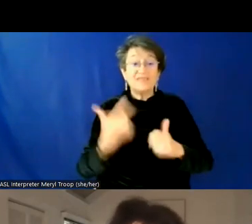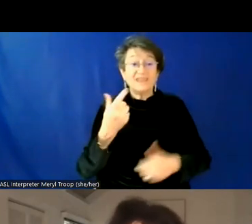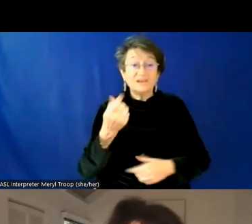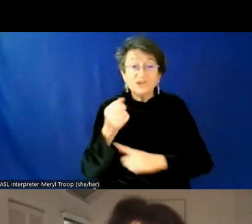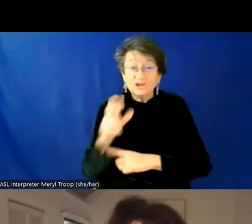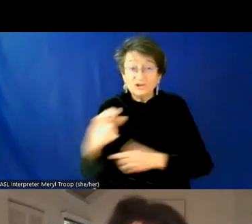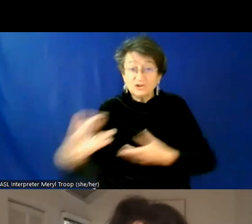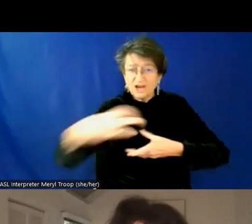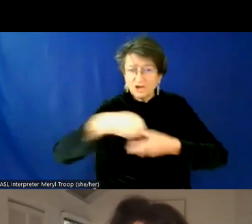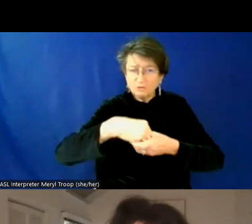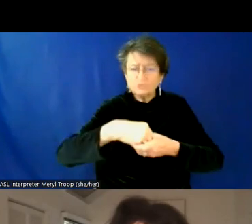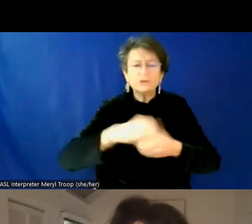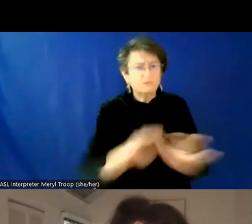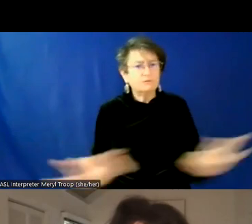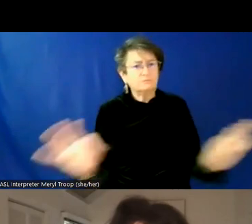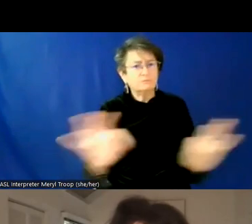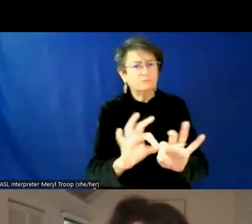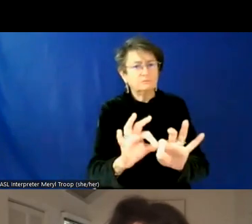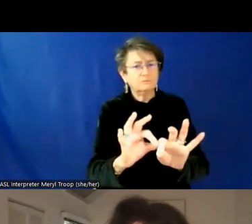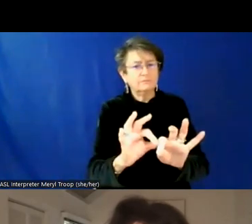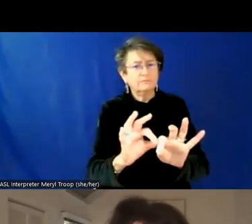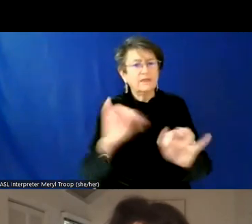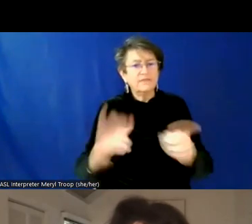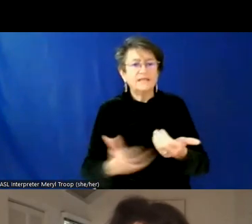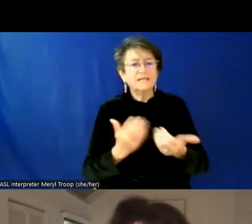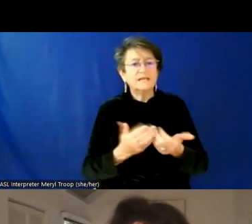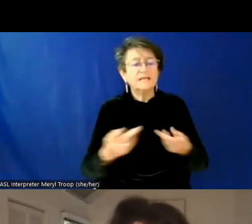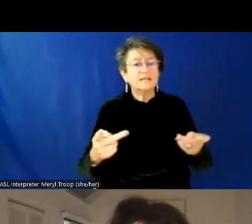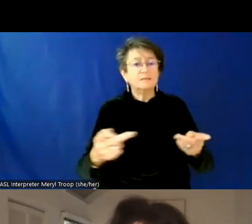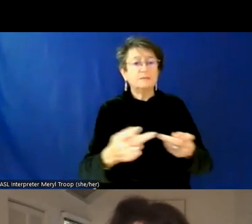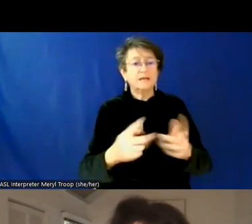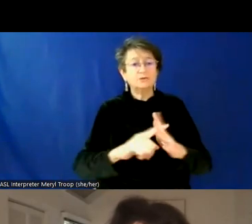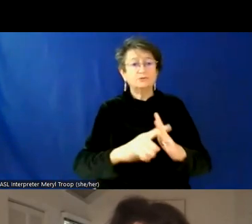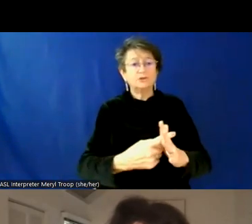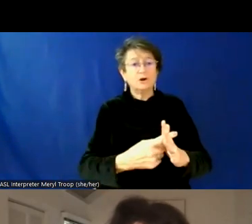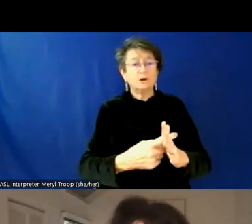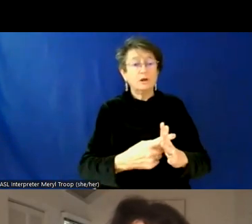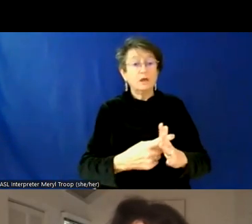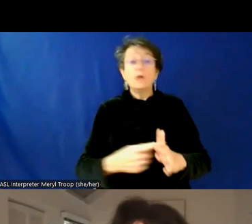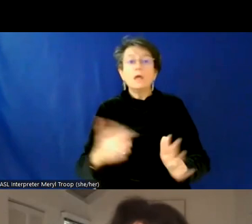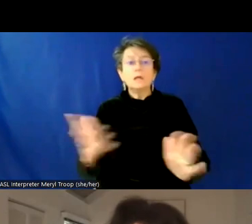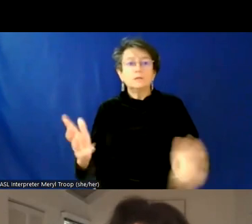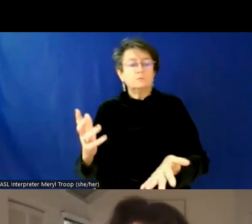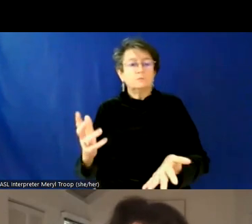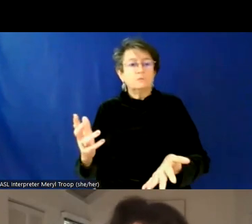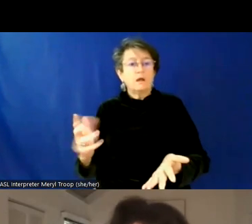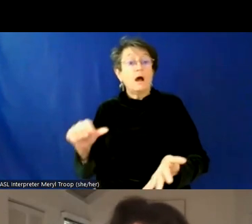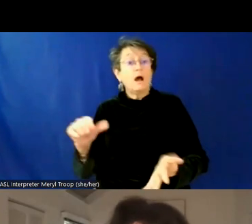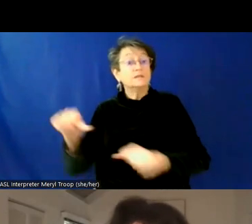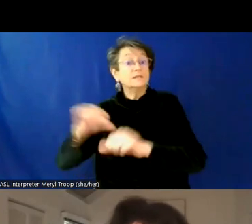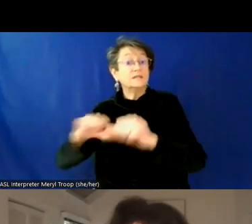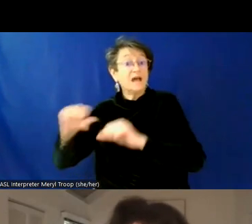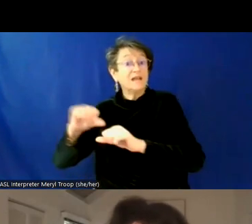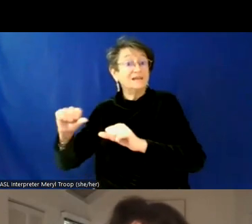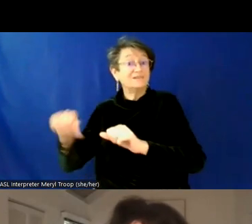it's an easier place to start. We have less of a history with this than we did with some of our other societies problems. Um,